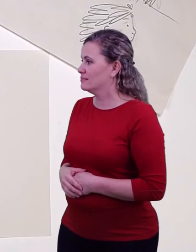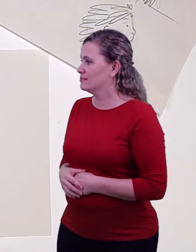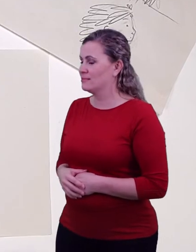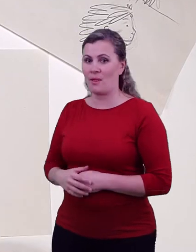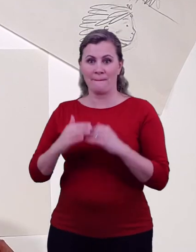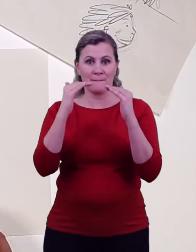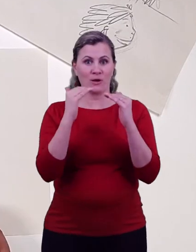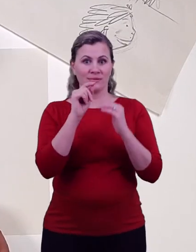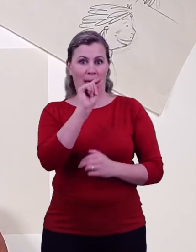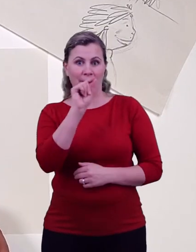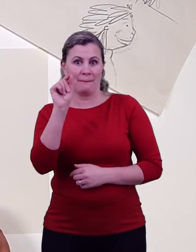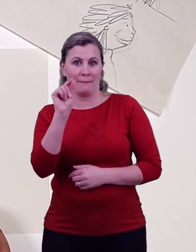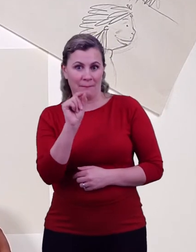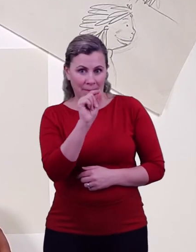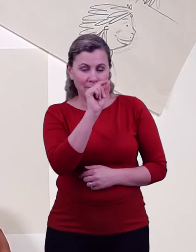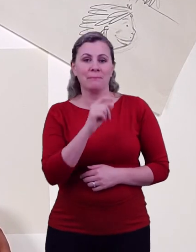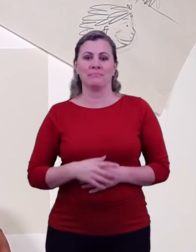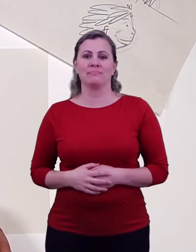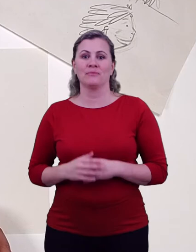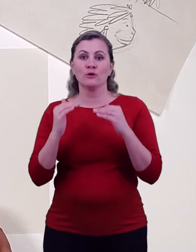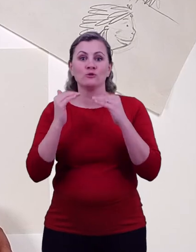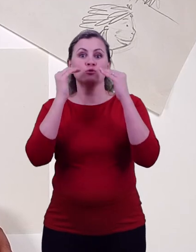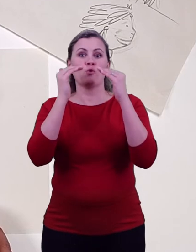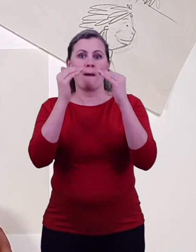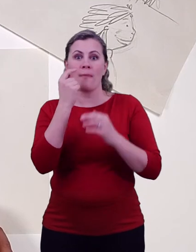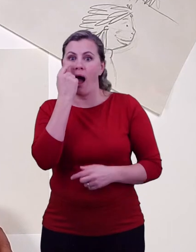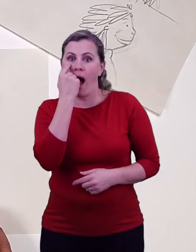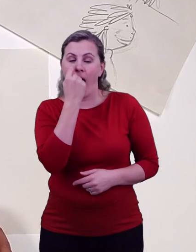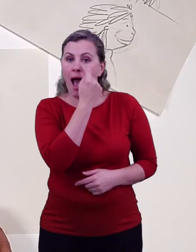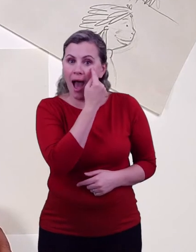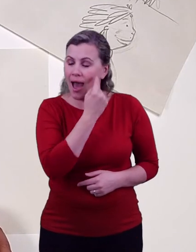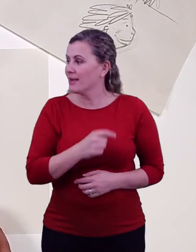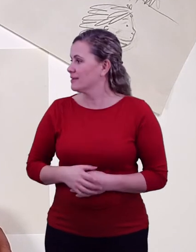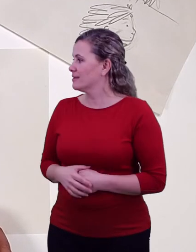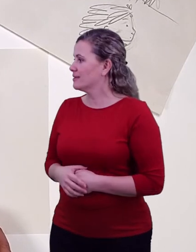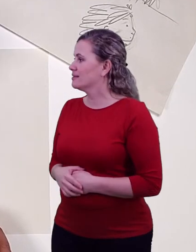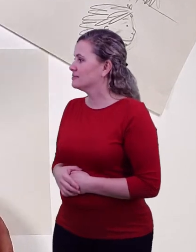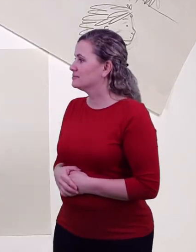are simple dots. These are drawn a fingertip width apart on the top line.